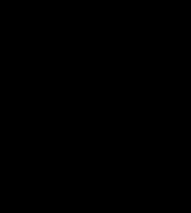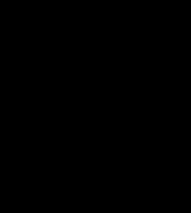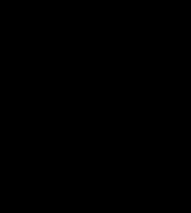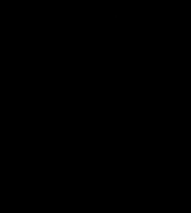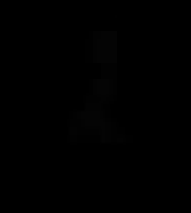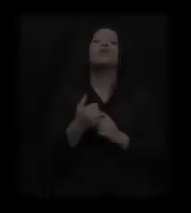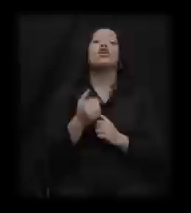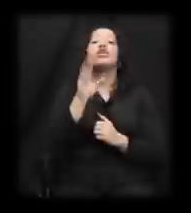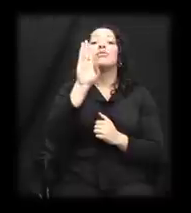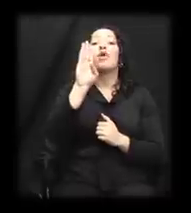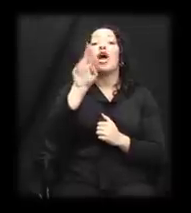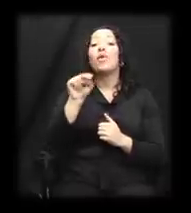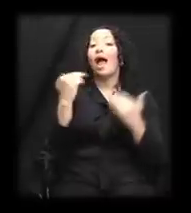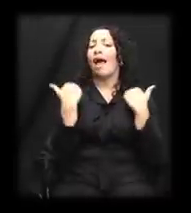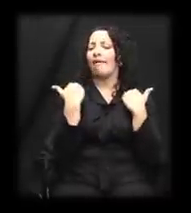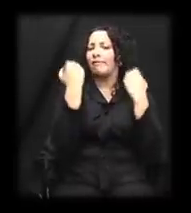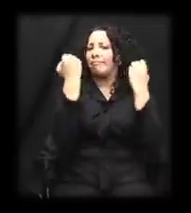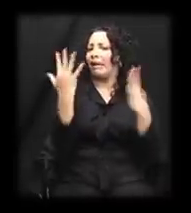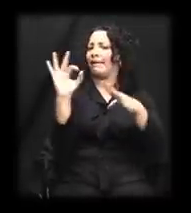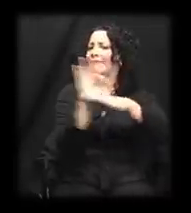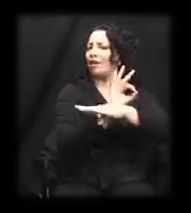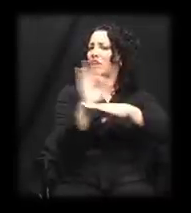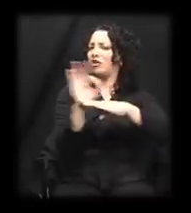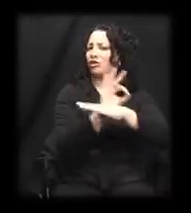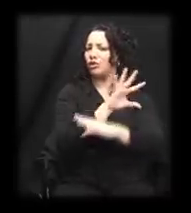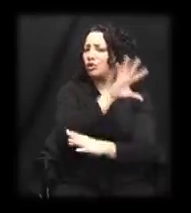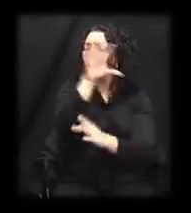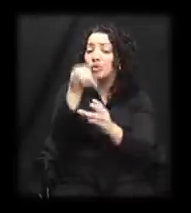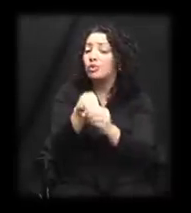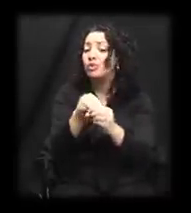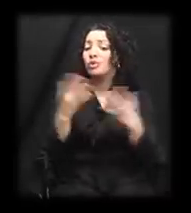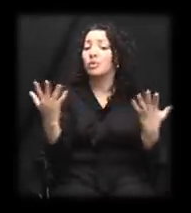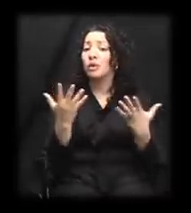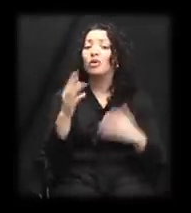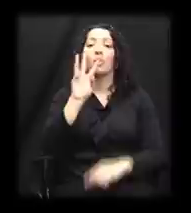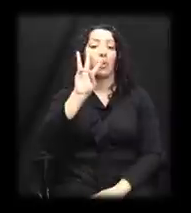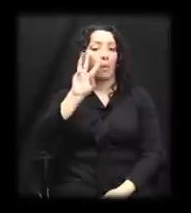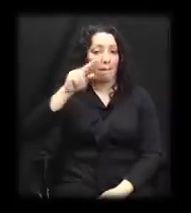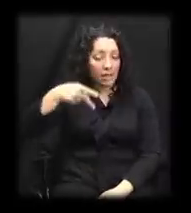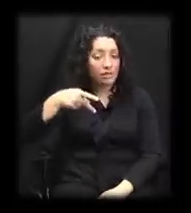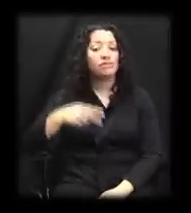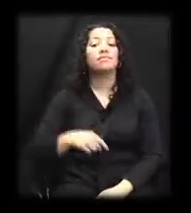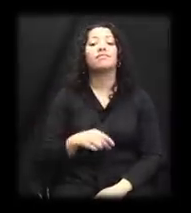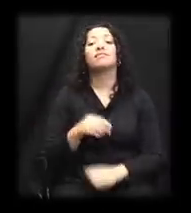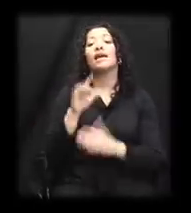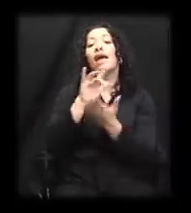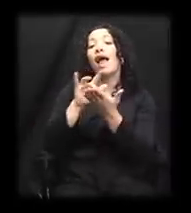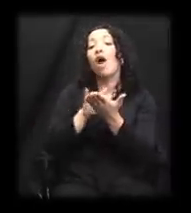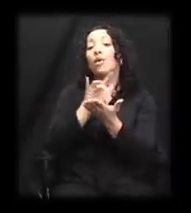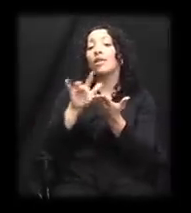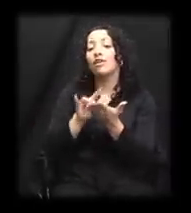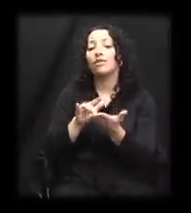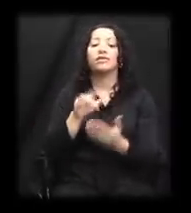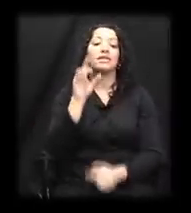Braille notetakers have a variety of functions, including word processing, calculator,